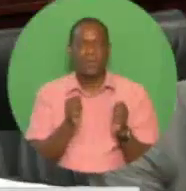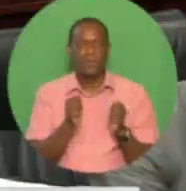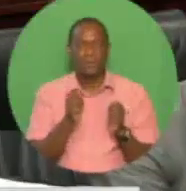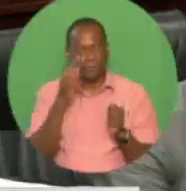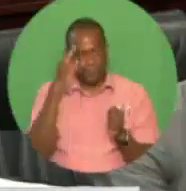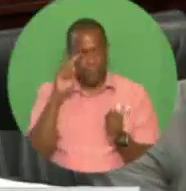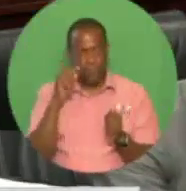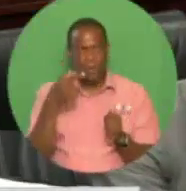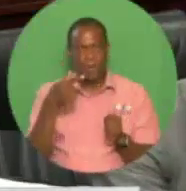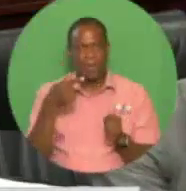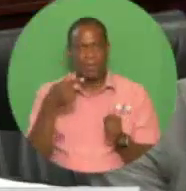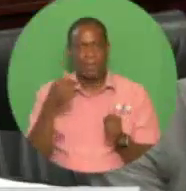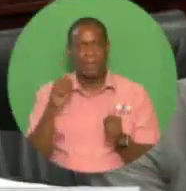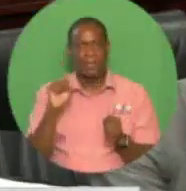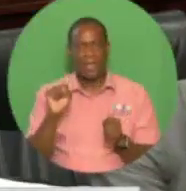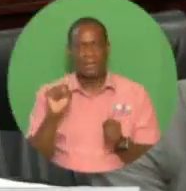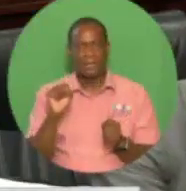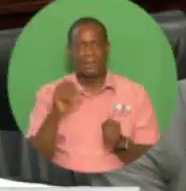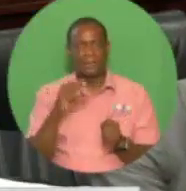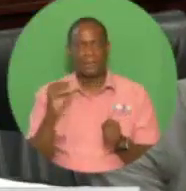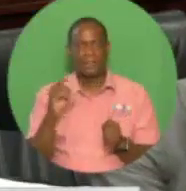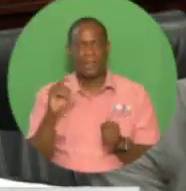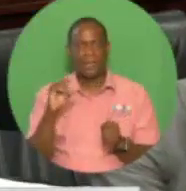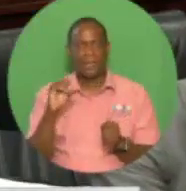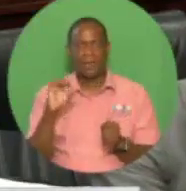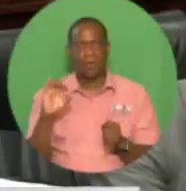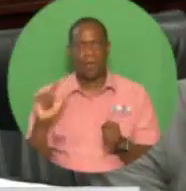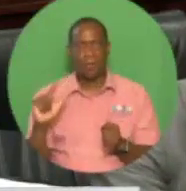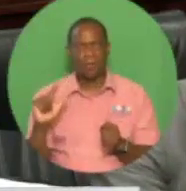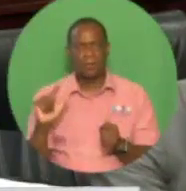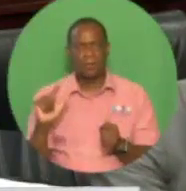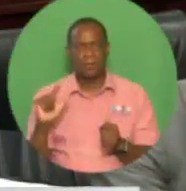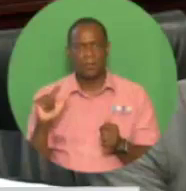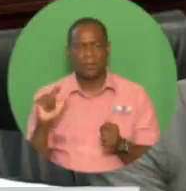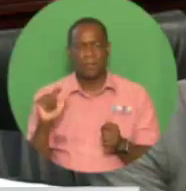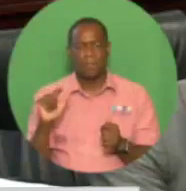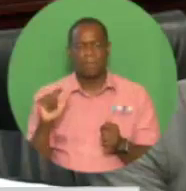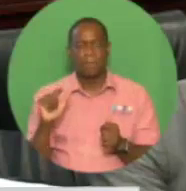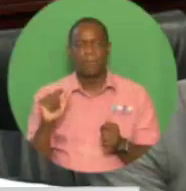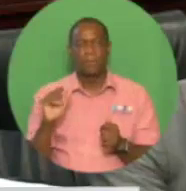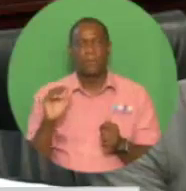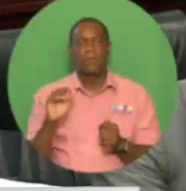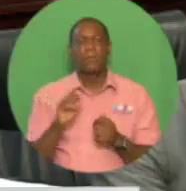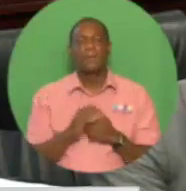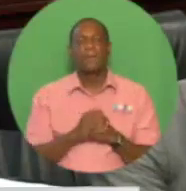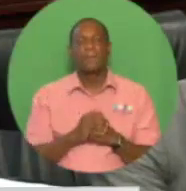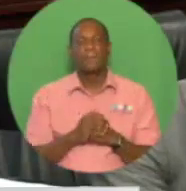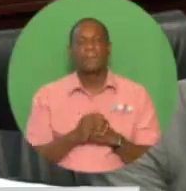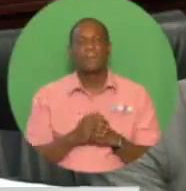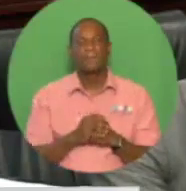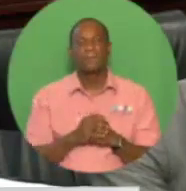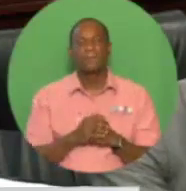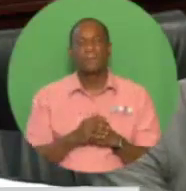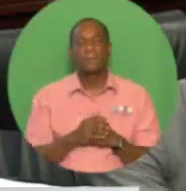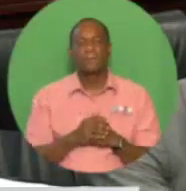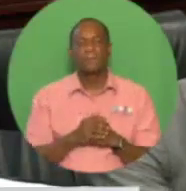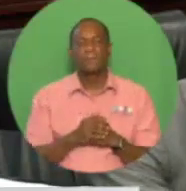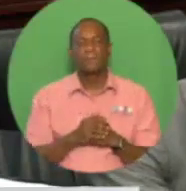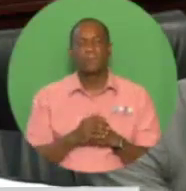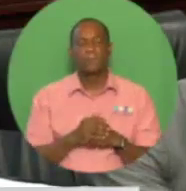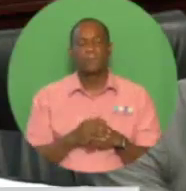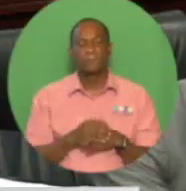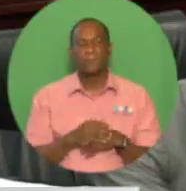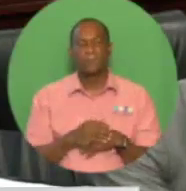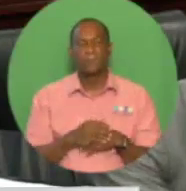The project will commence with 150 million standard cubic feet per day, with the possibility of that level rising to